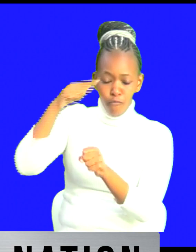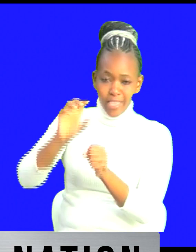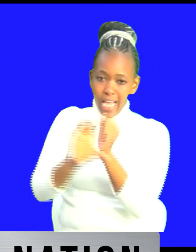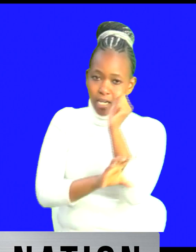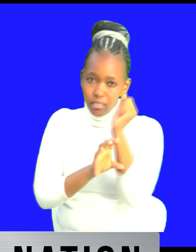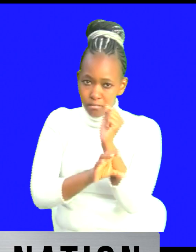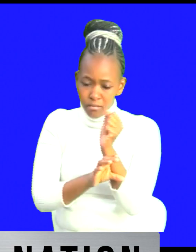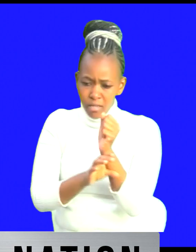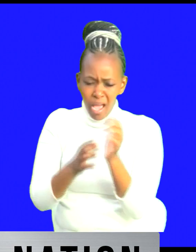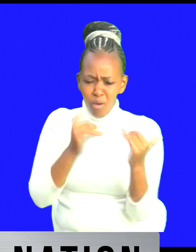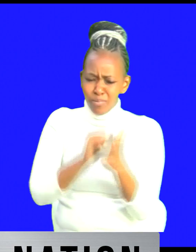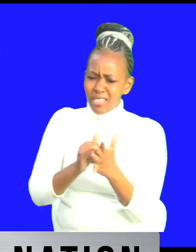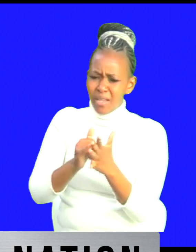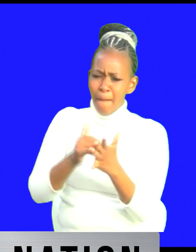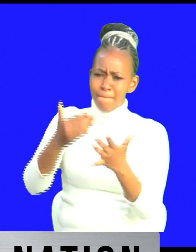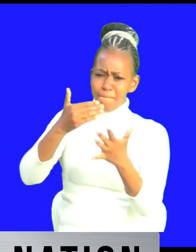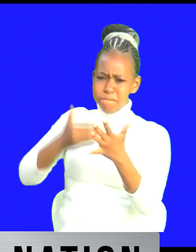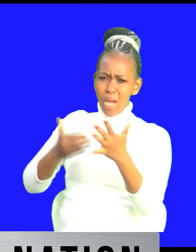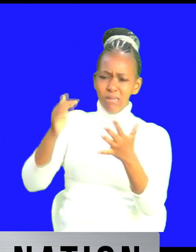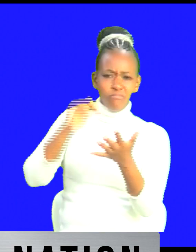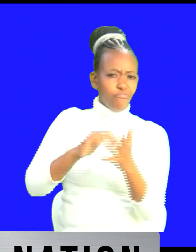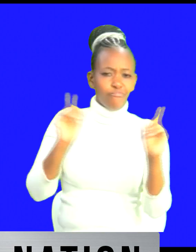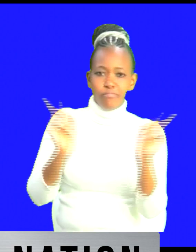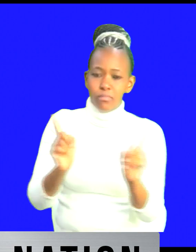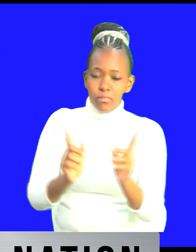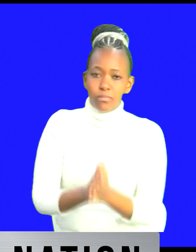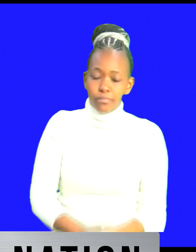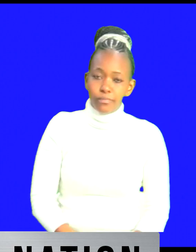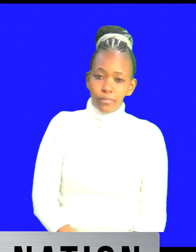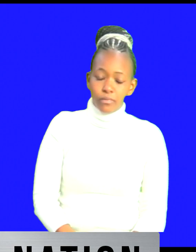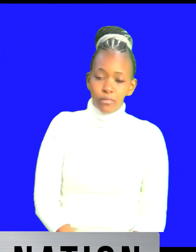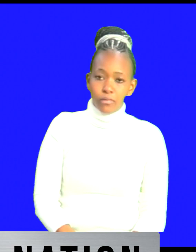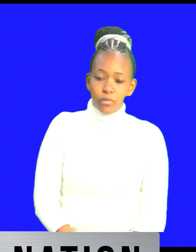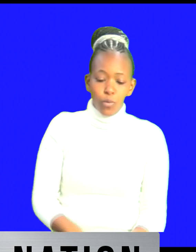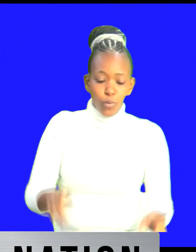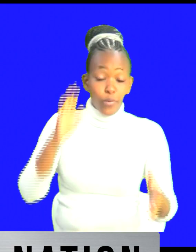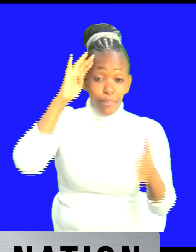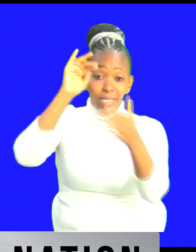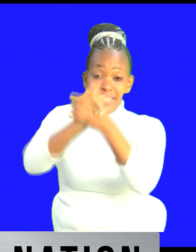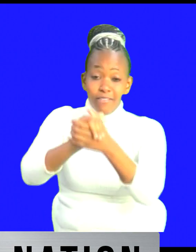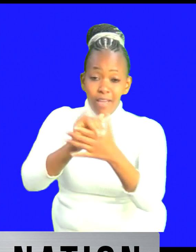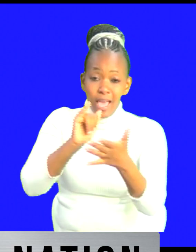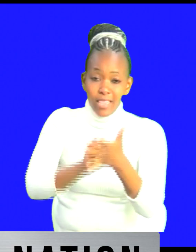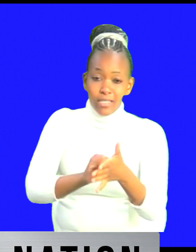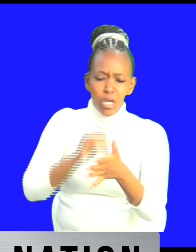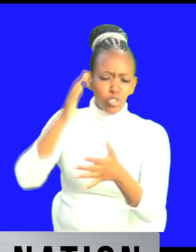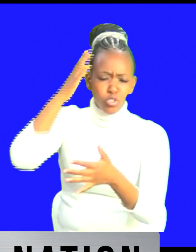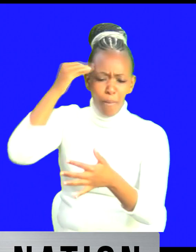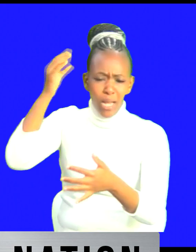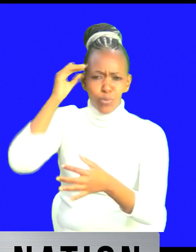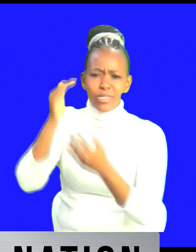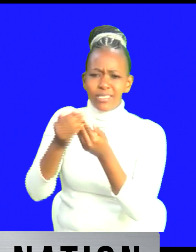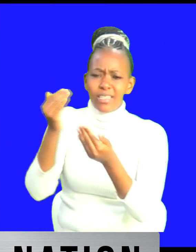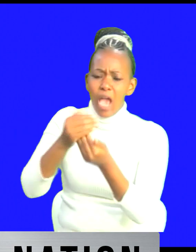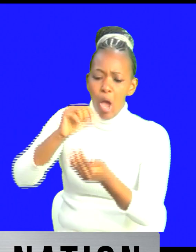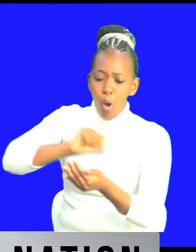don't revert back to going there again yeah uh because you see uh we believe that somali will now be able to take care of itself yeah so that you can